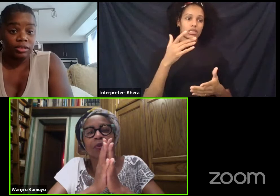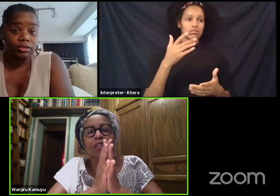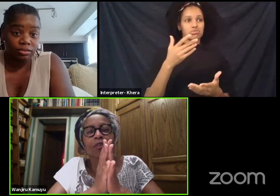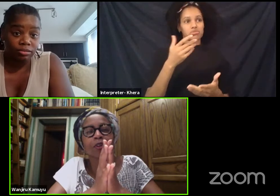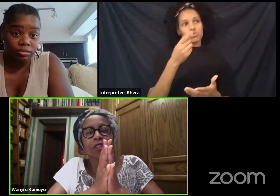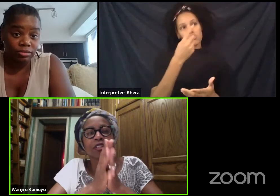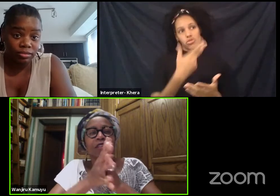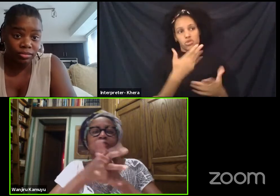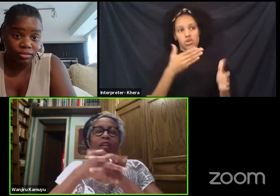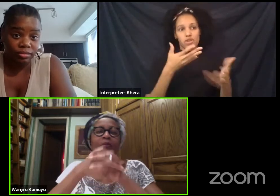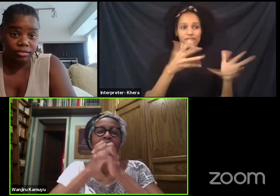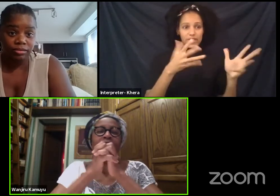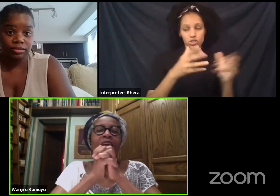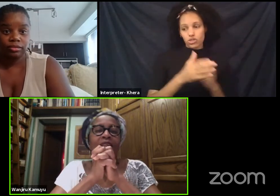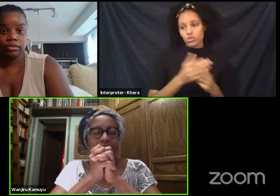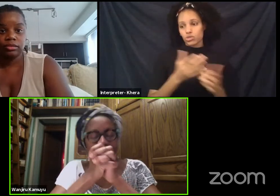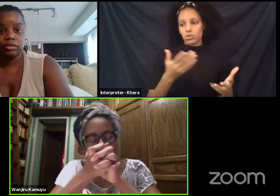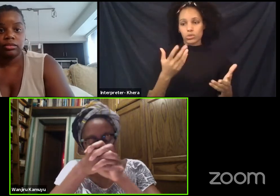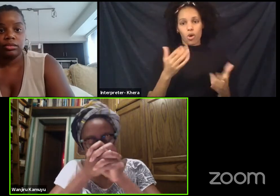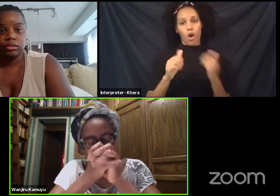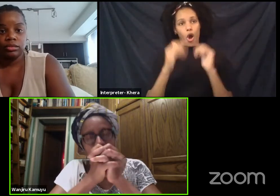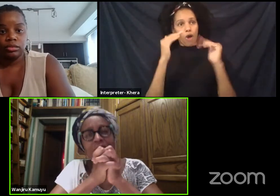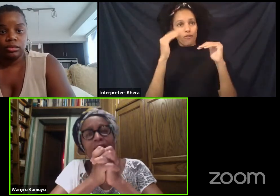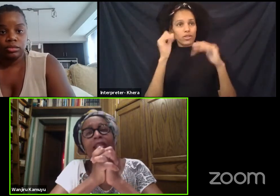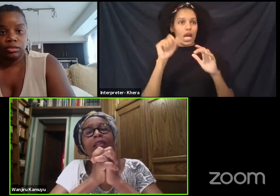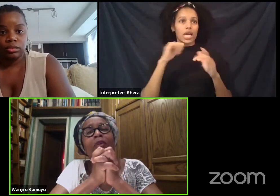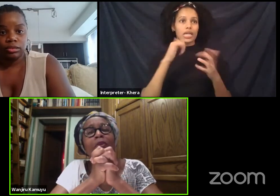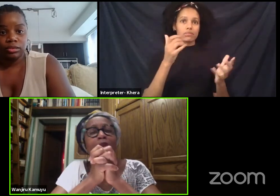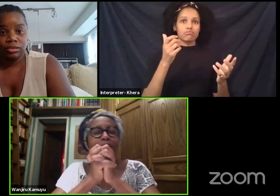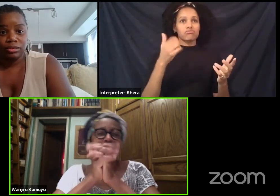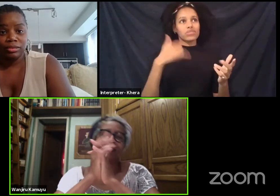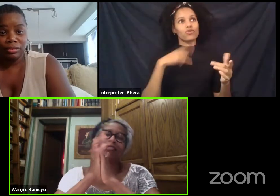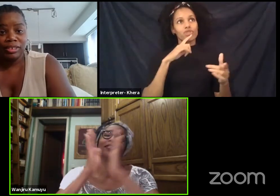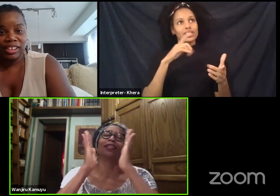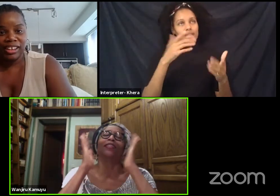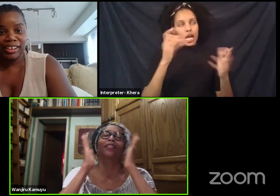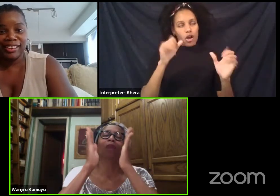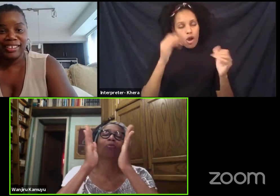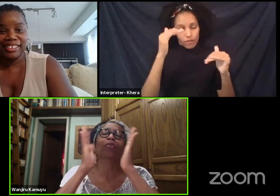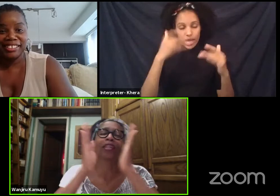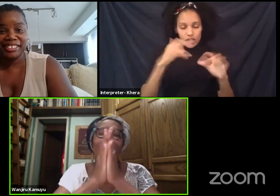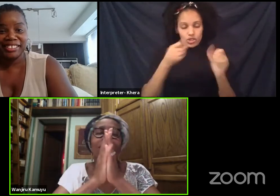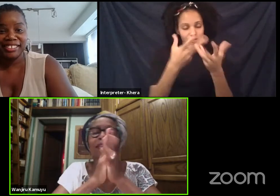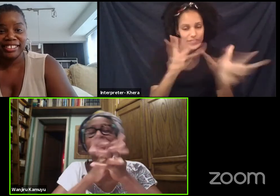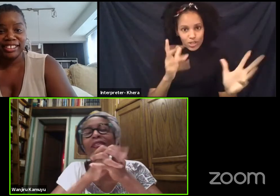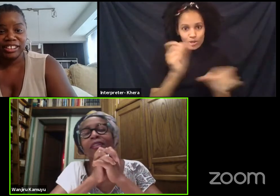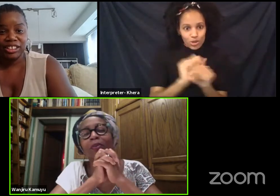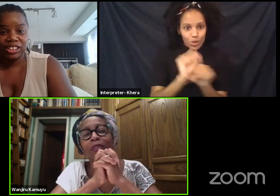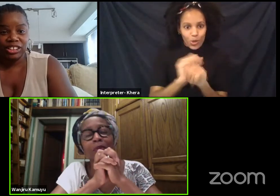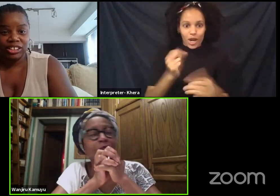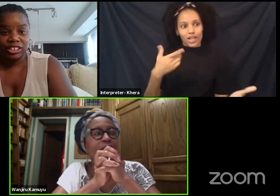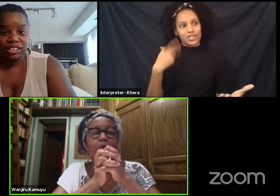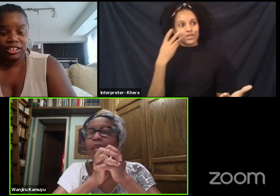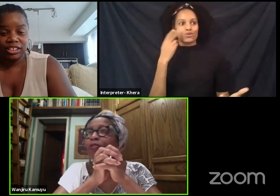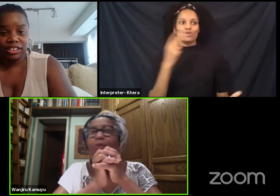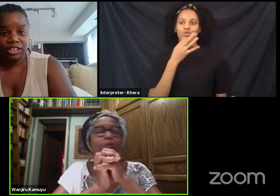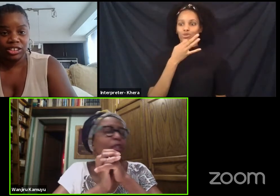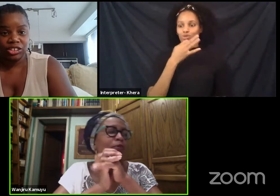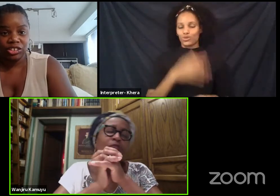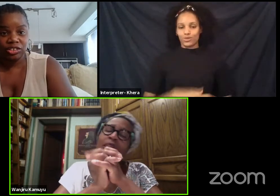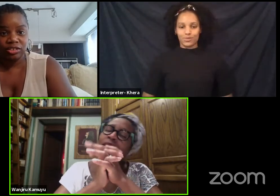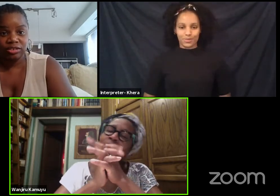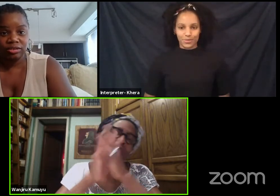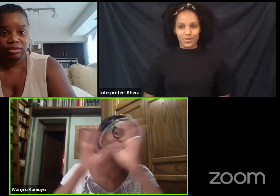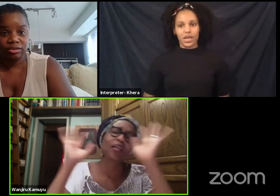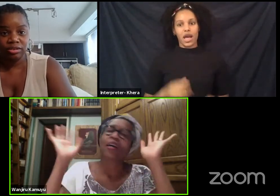hoping that we don't go into confinement again and that I can just get done with the work just to get done with the work. And if we have to be